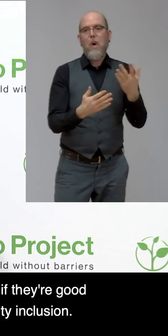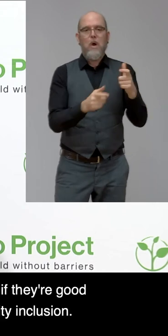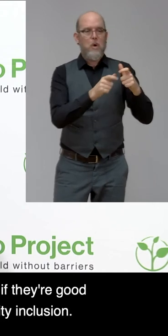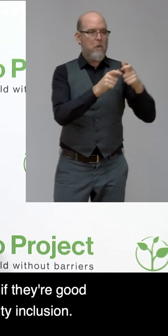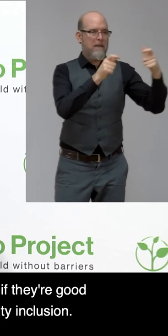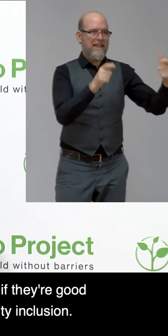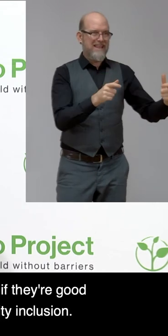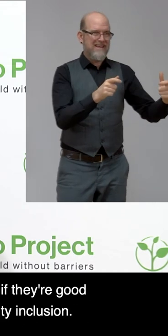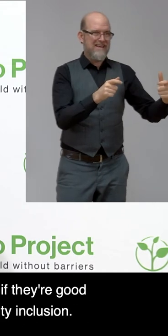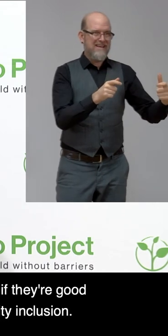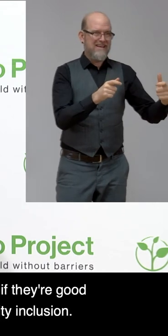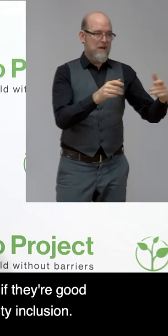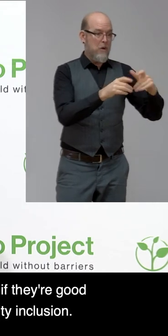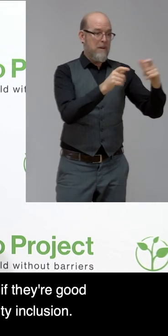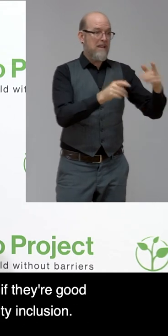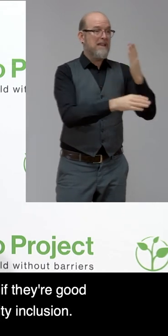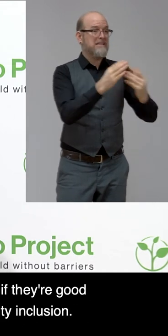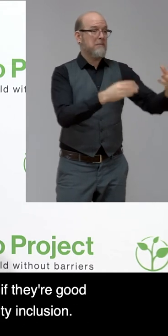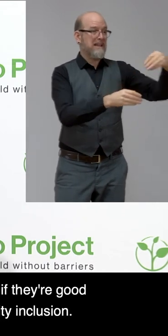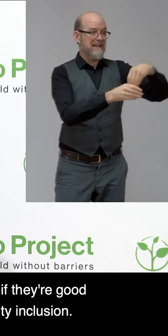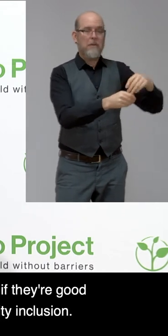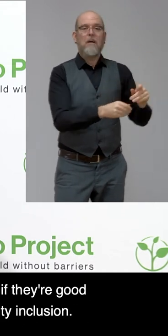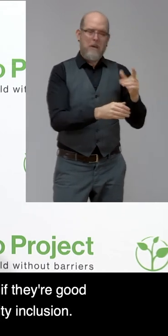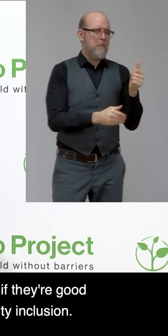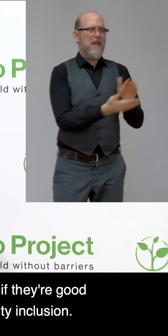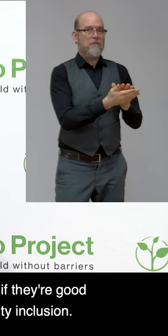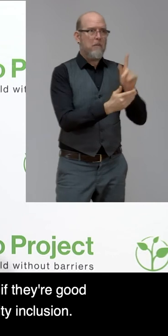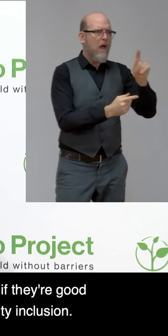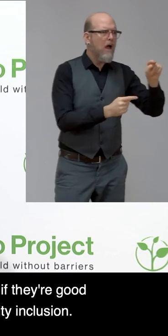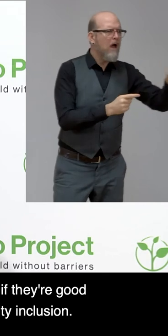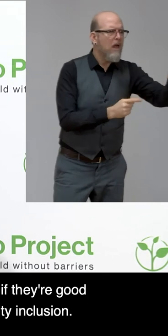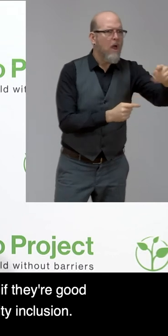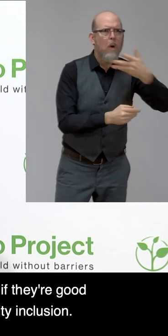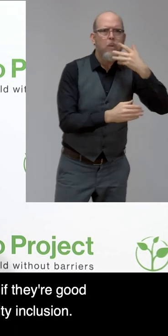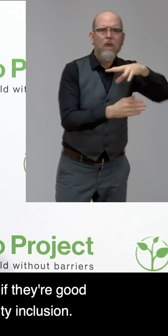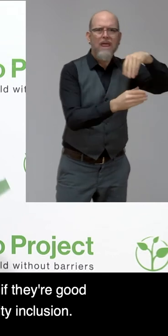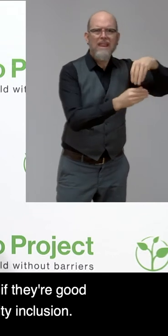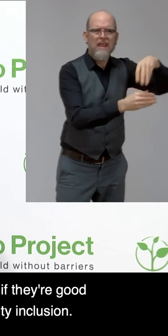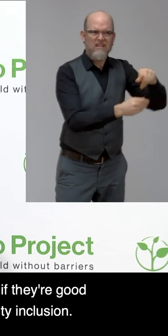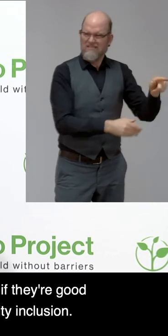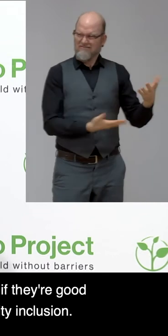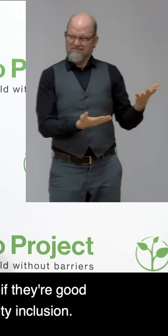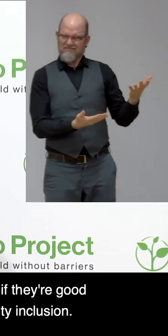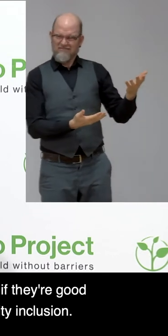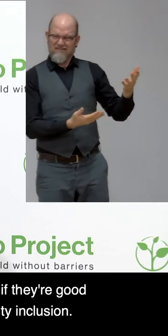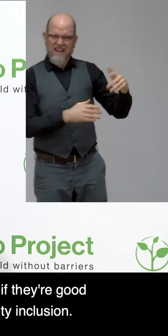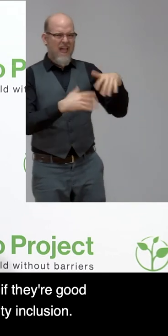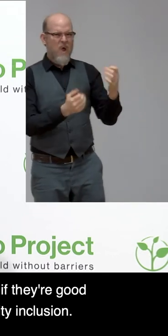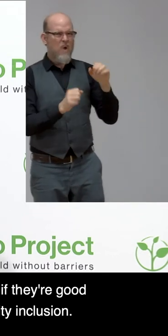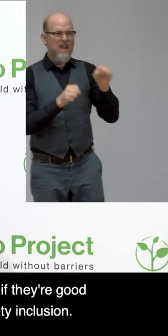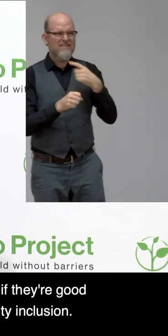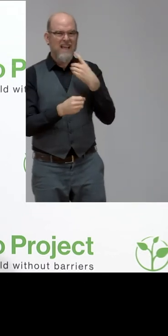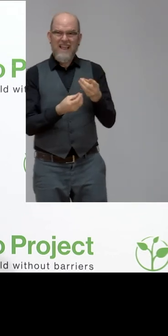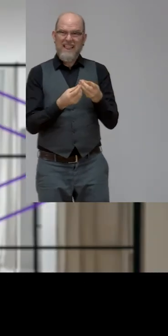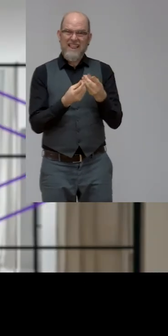is it more these kind of organizations that are working, if they're good in general diversity, then they're also good in disability inclusion?